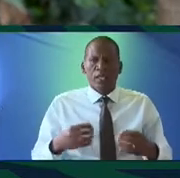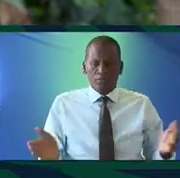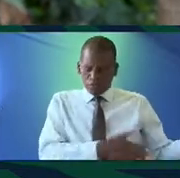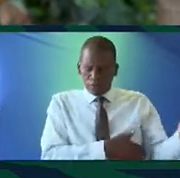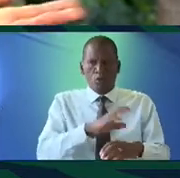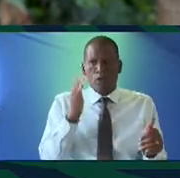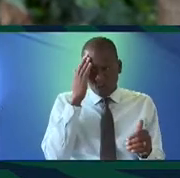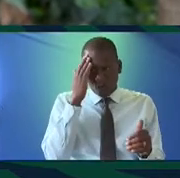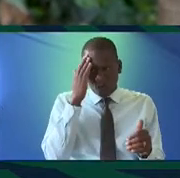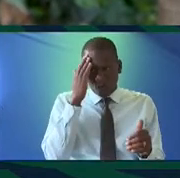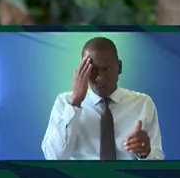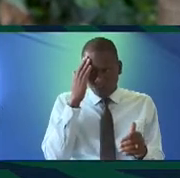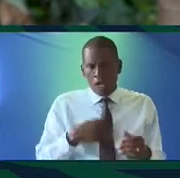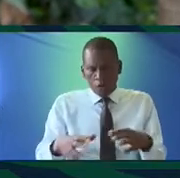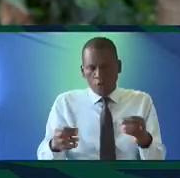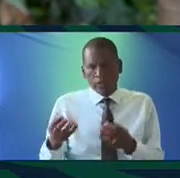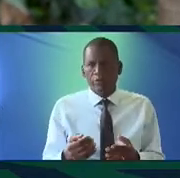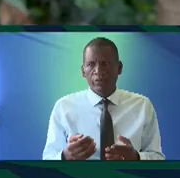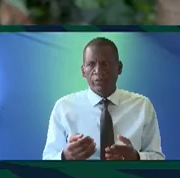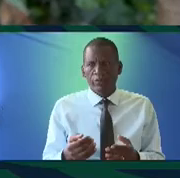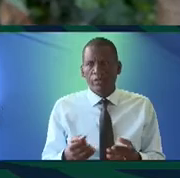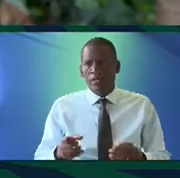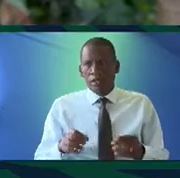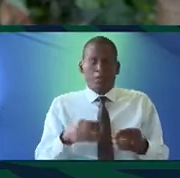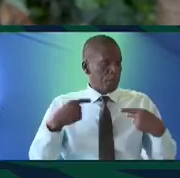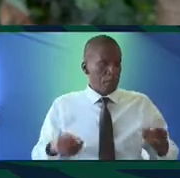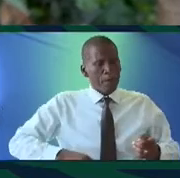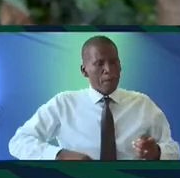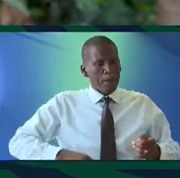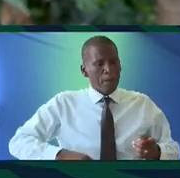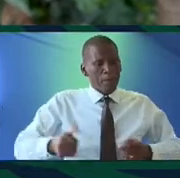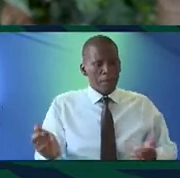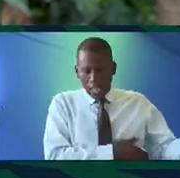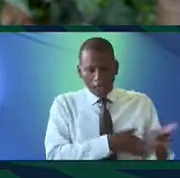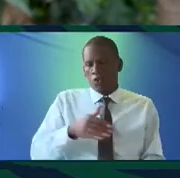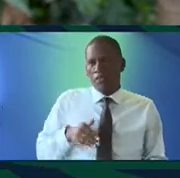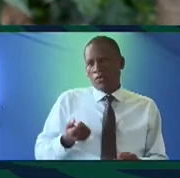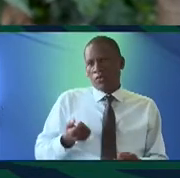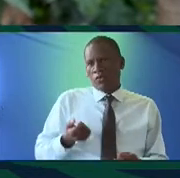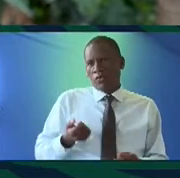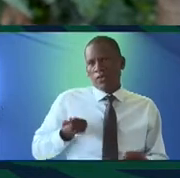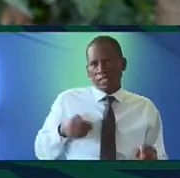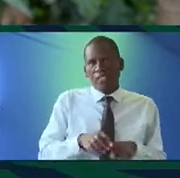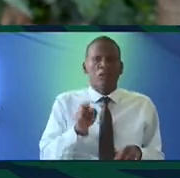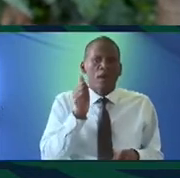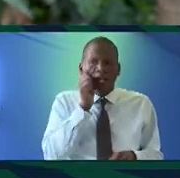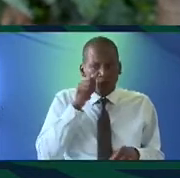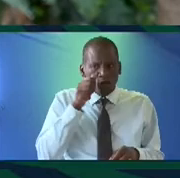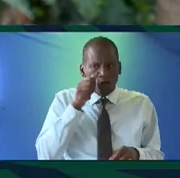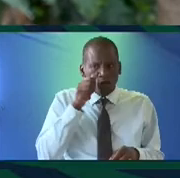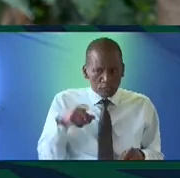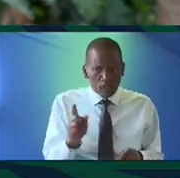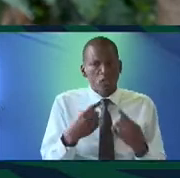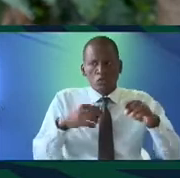of course, famously have words on them. You know, I'm so obsessed, guys, buy Kangas for your mothers, your sisters, your aunties, for yourselves.